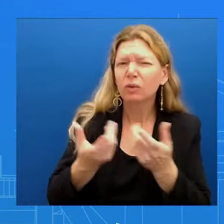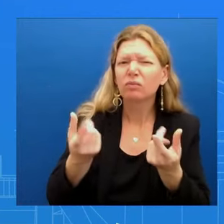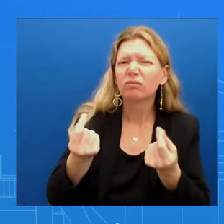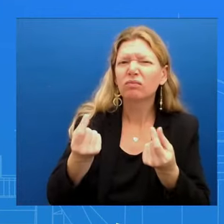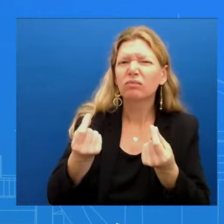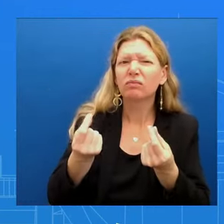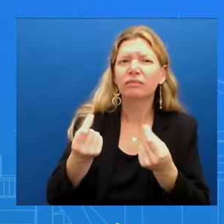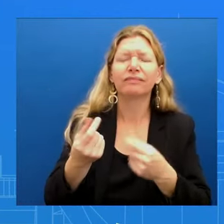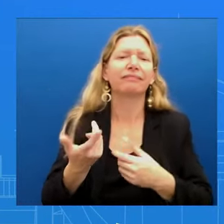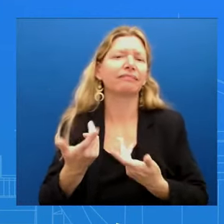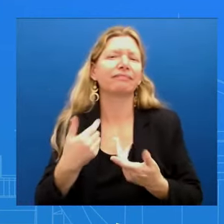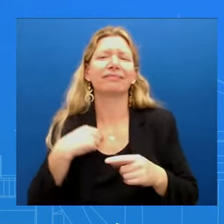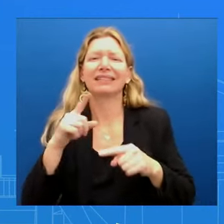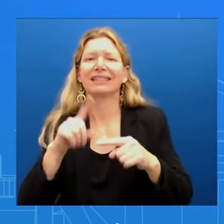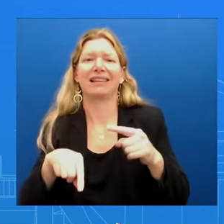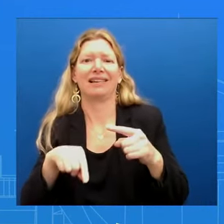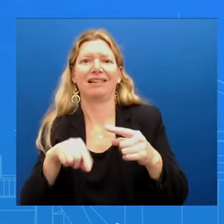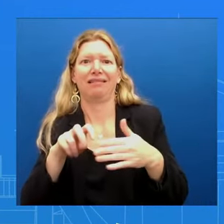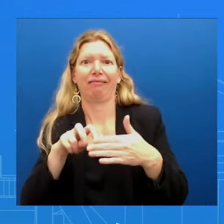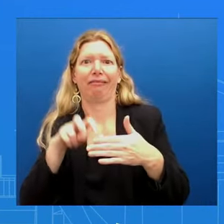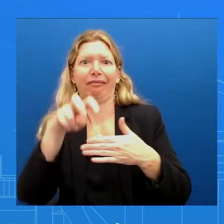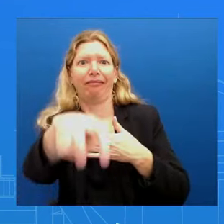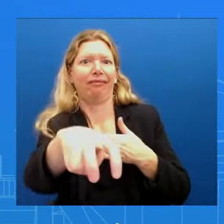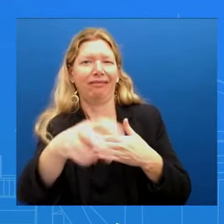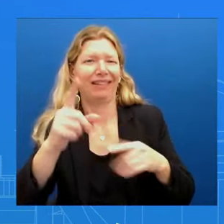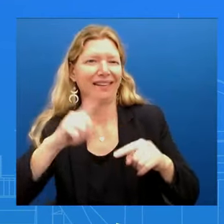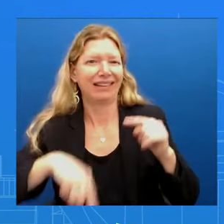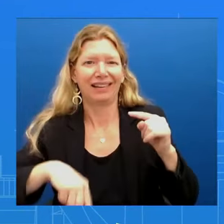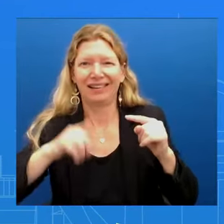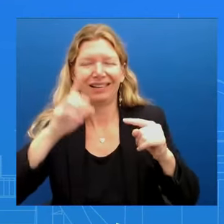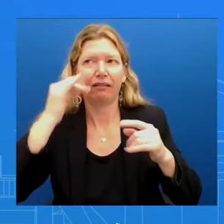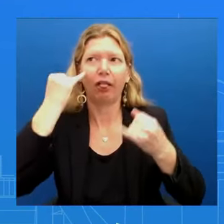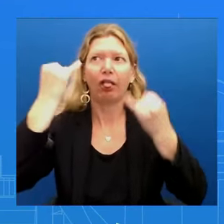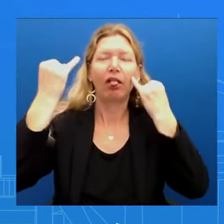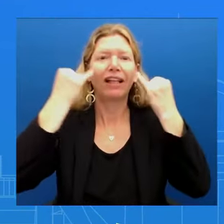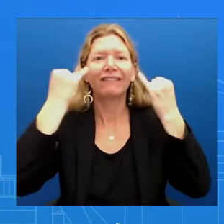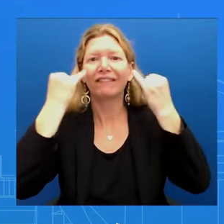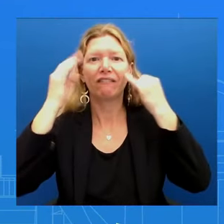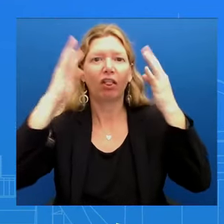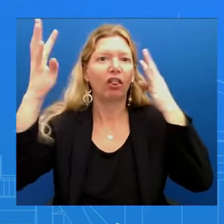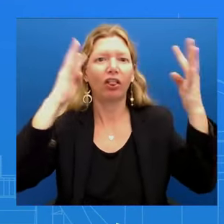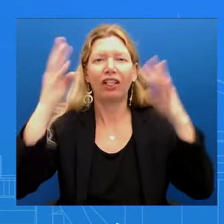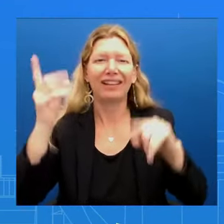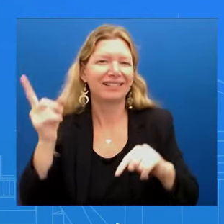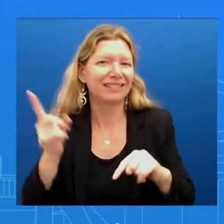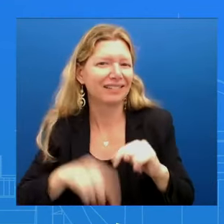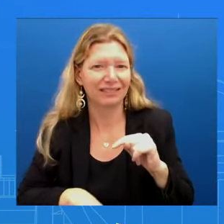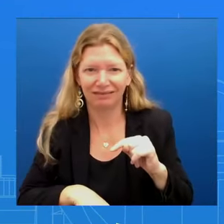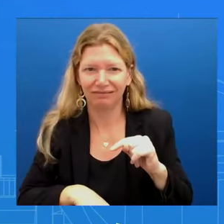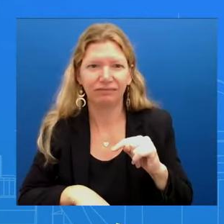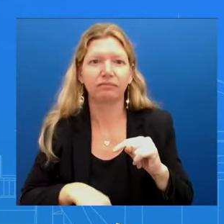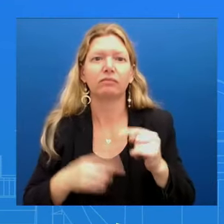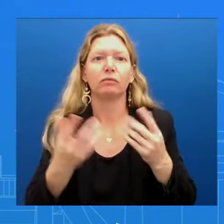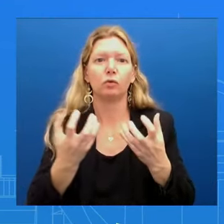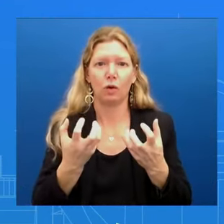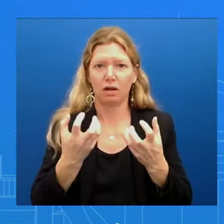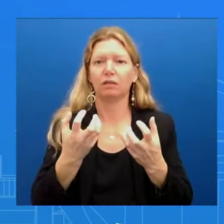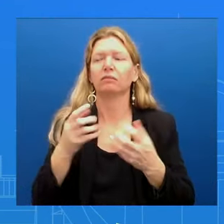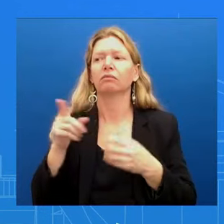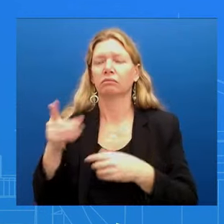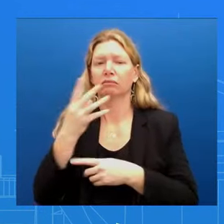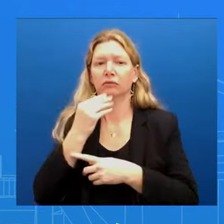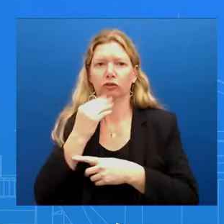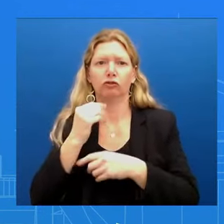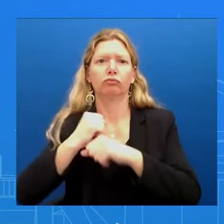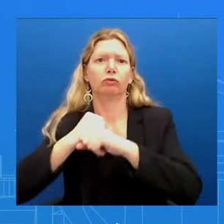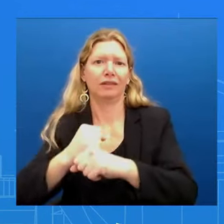We want to make sure Israel can continue to defend itself We want to make sure that humanitarian assistance continues to flow to the people of Gaza And by